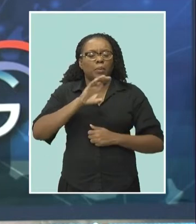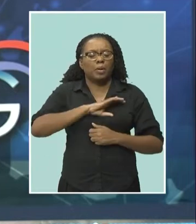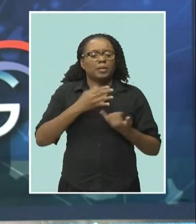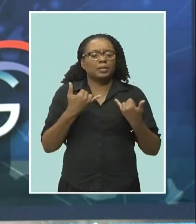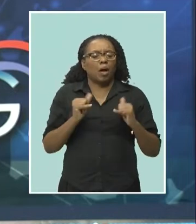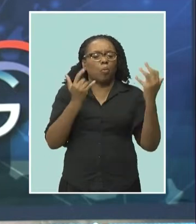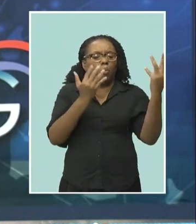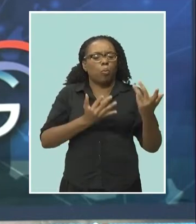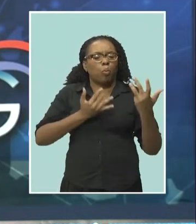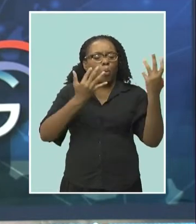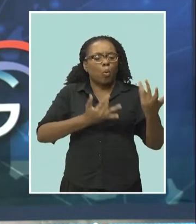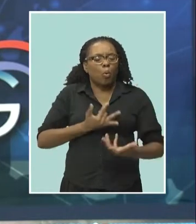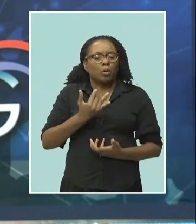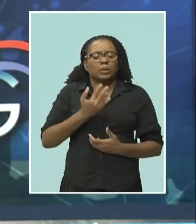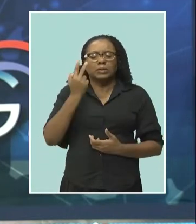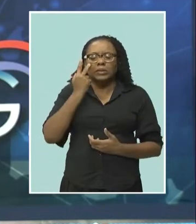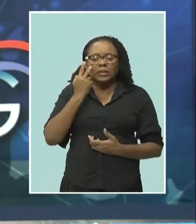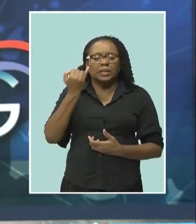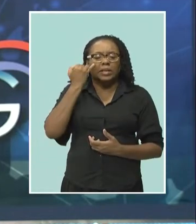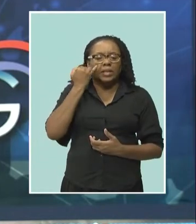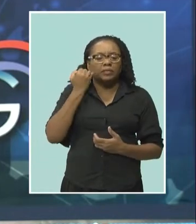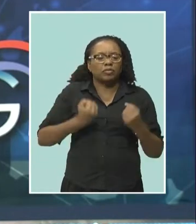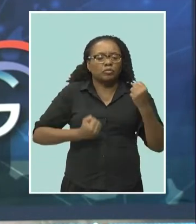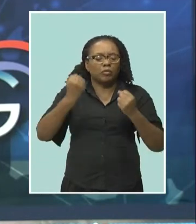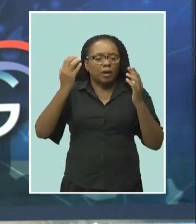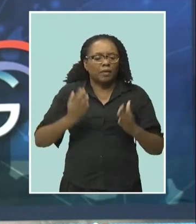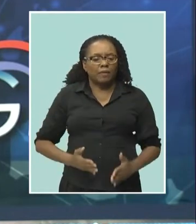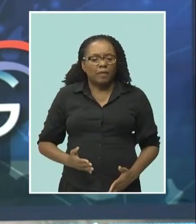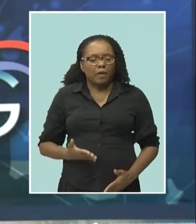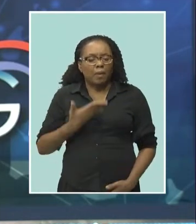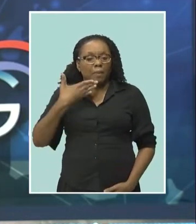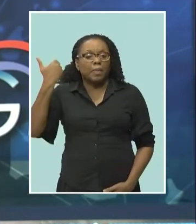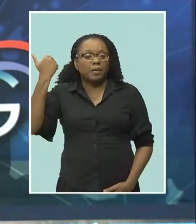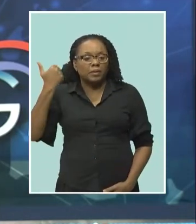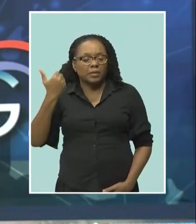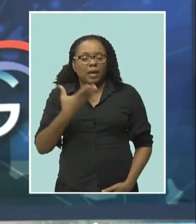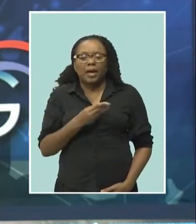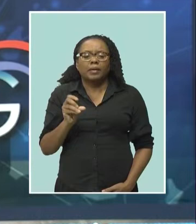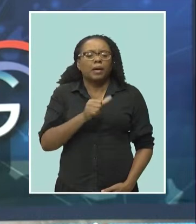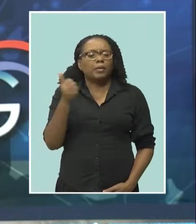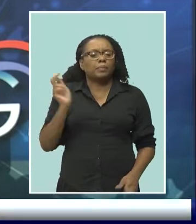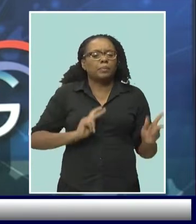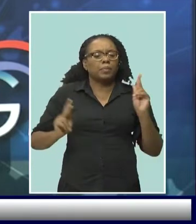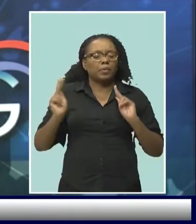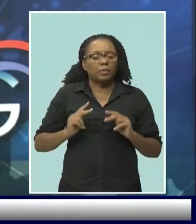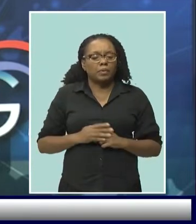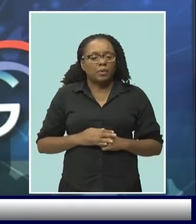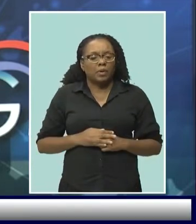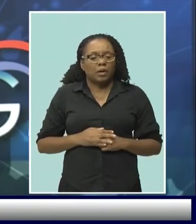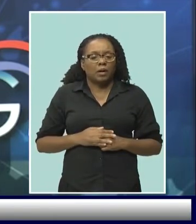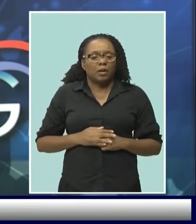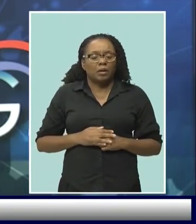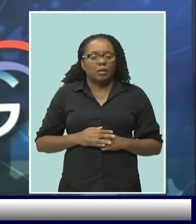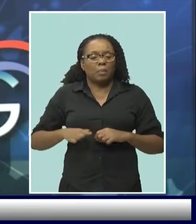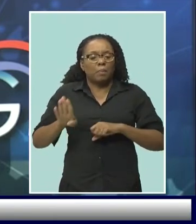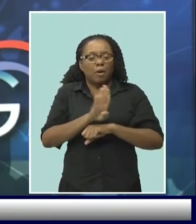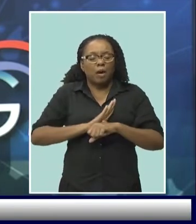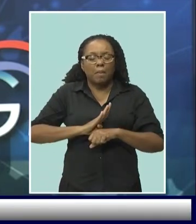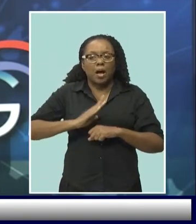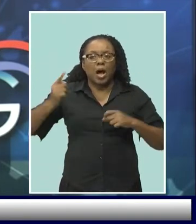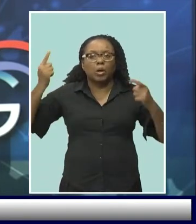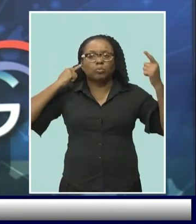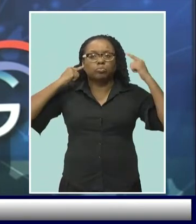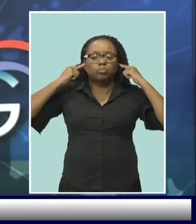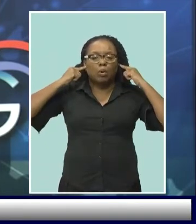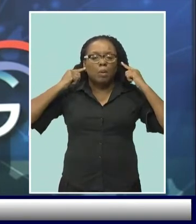news on the well-being of the driver and others who had to receive medical treatment. However, this morning, panic set in around the country as news of what